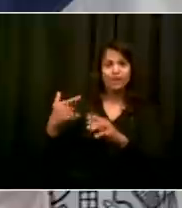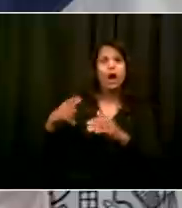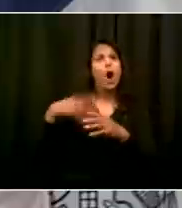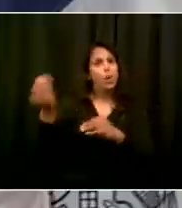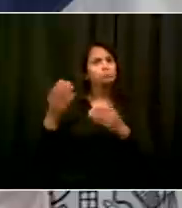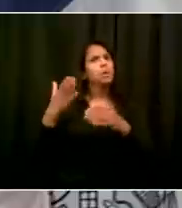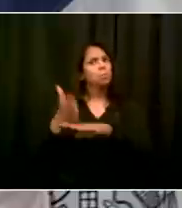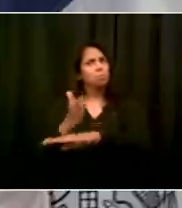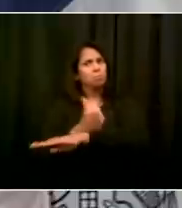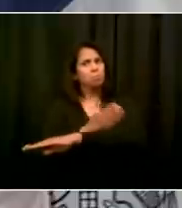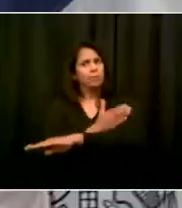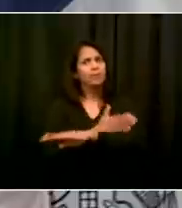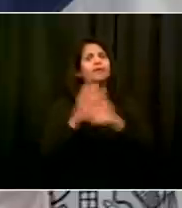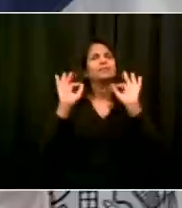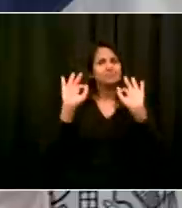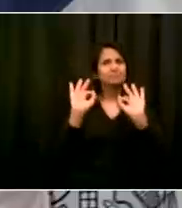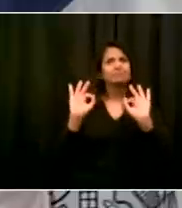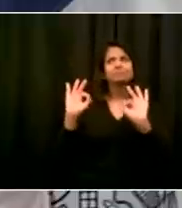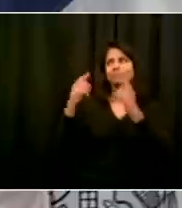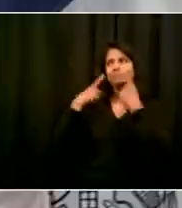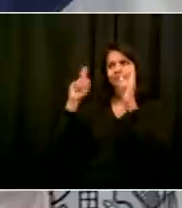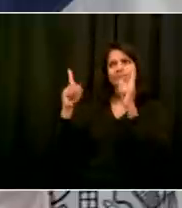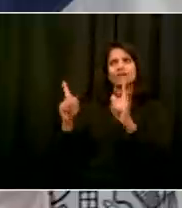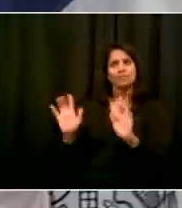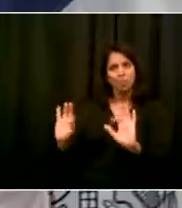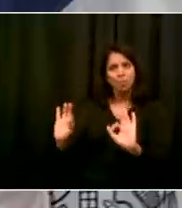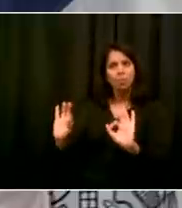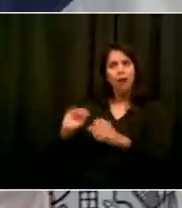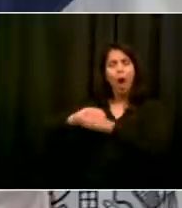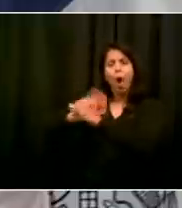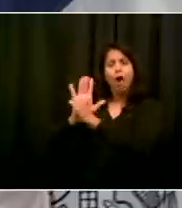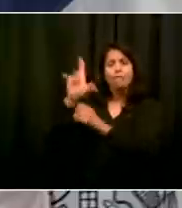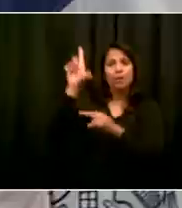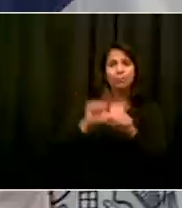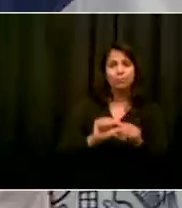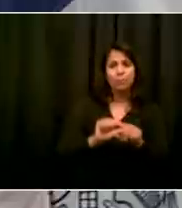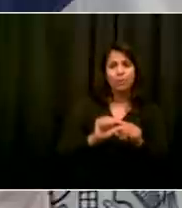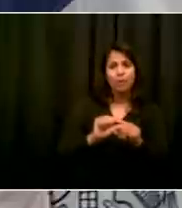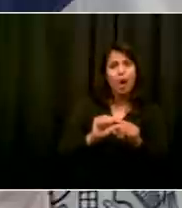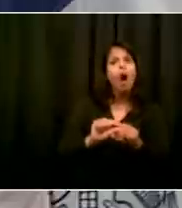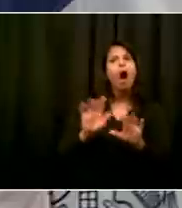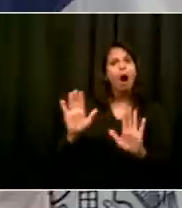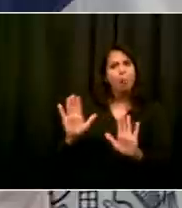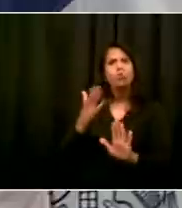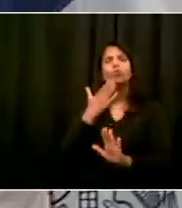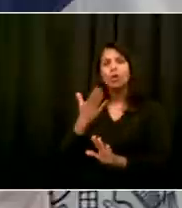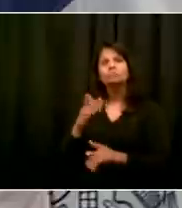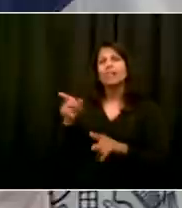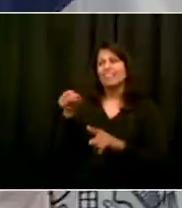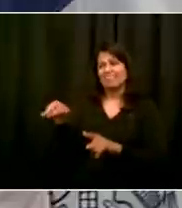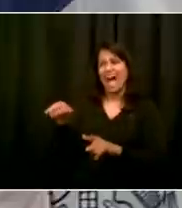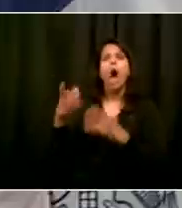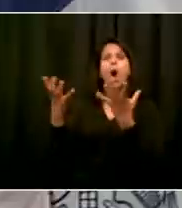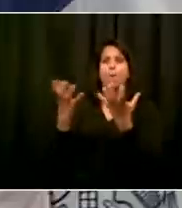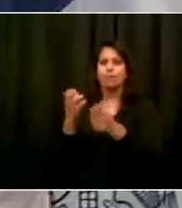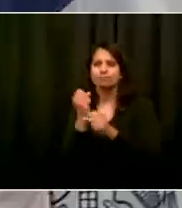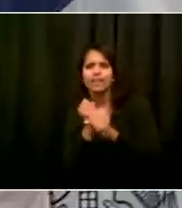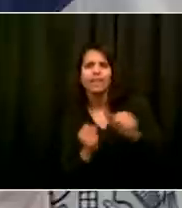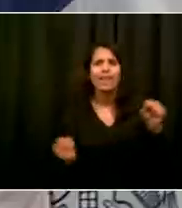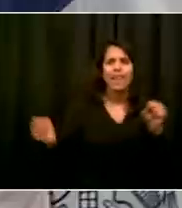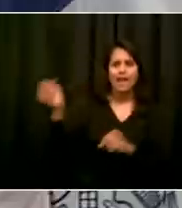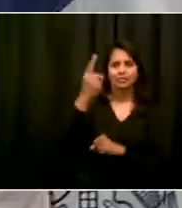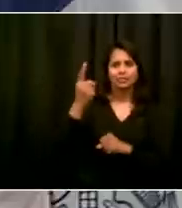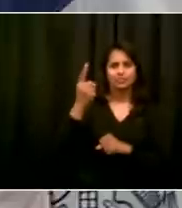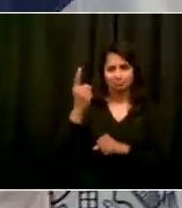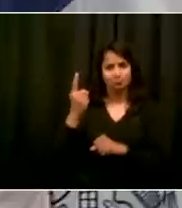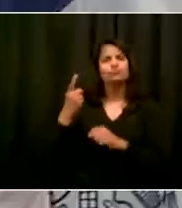forward, not just for the restaurant industry and the hundreds of thousands of people who work in it, but for the city as a whole. This is a new approach that will